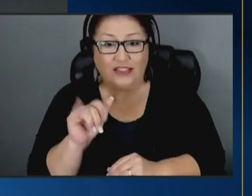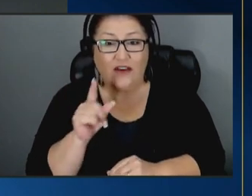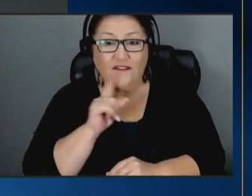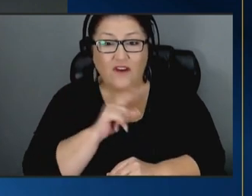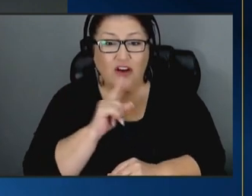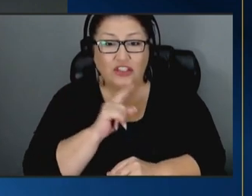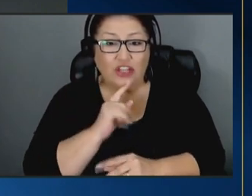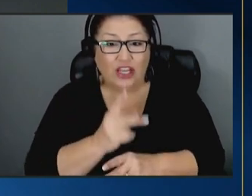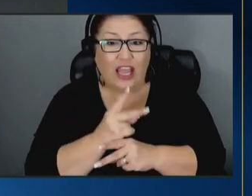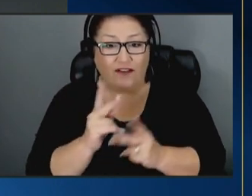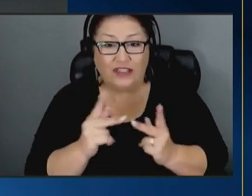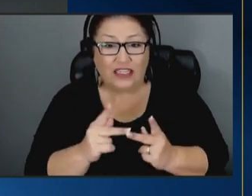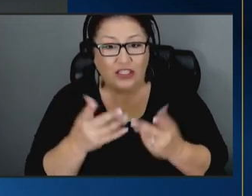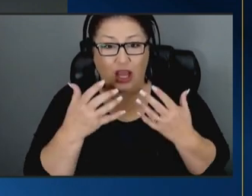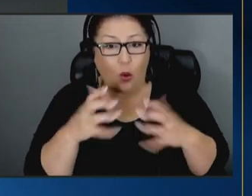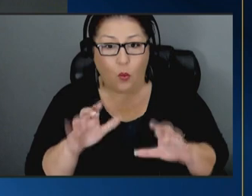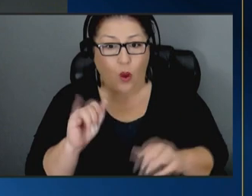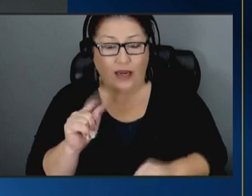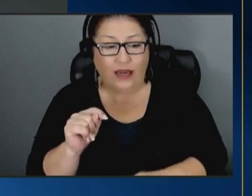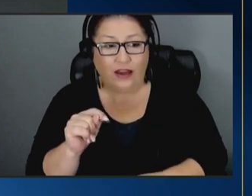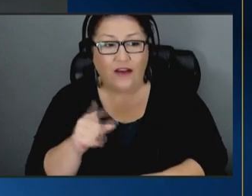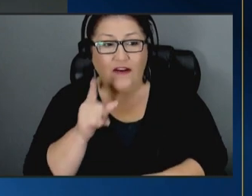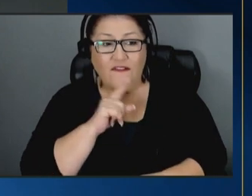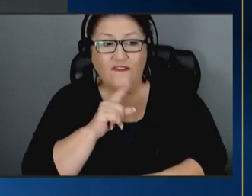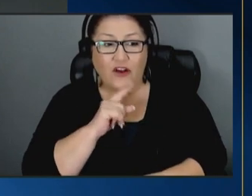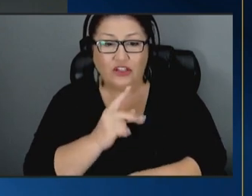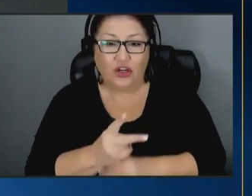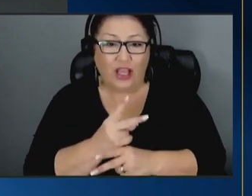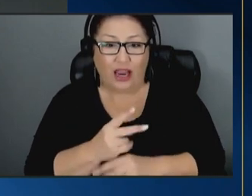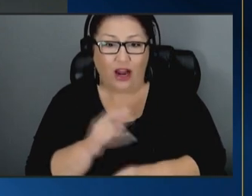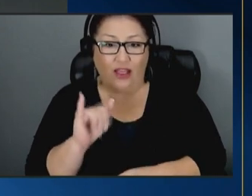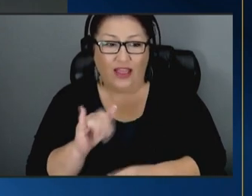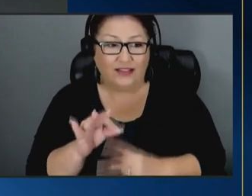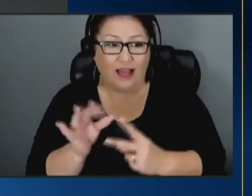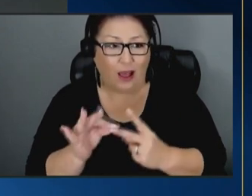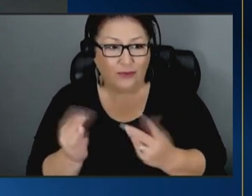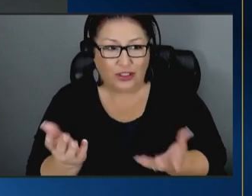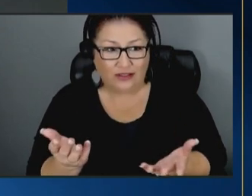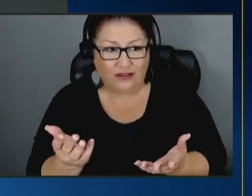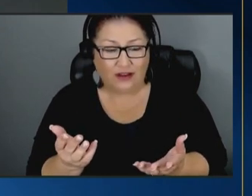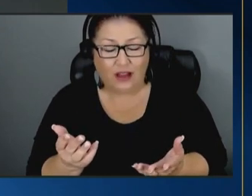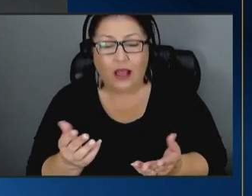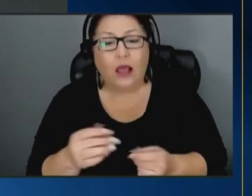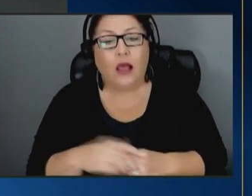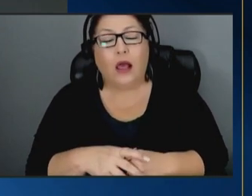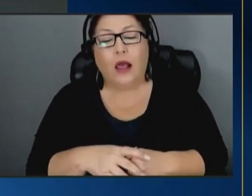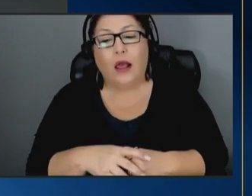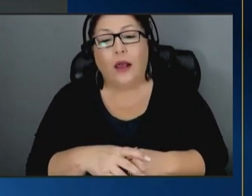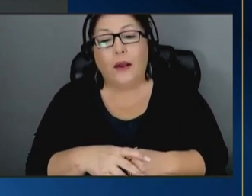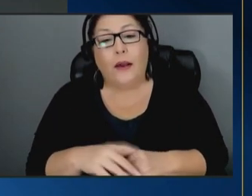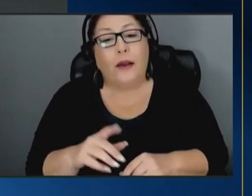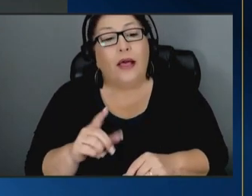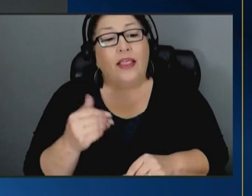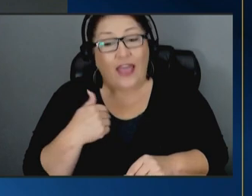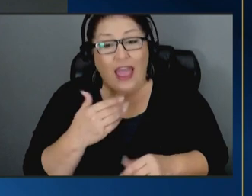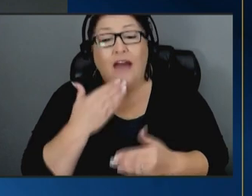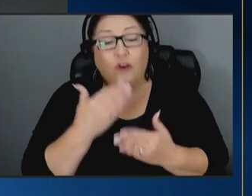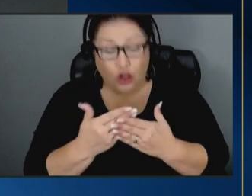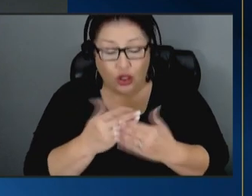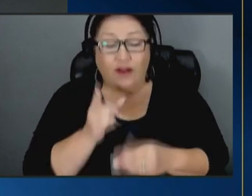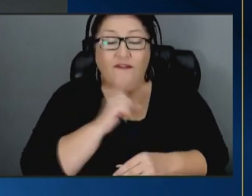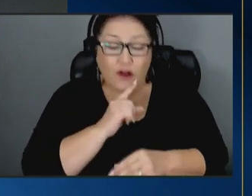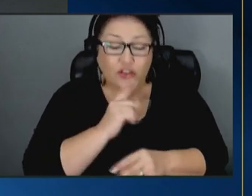it and foster care was of course the option of default and look there are good foster care